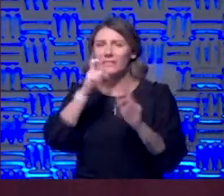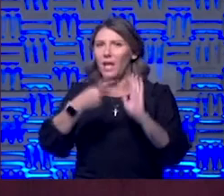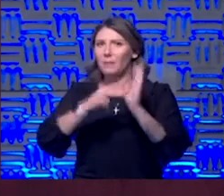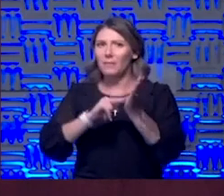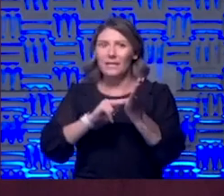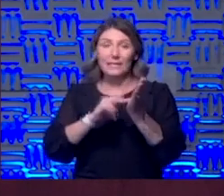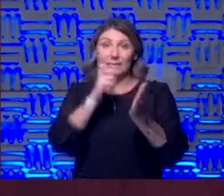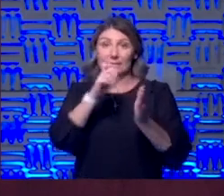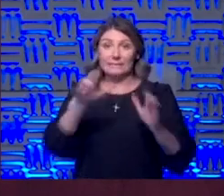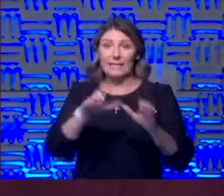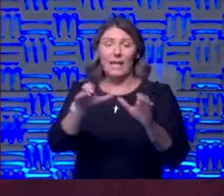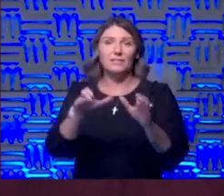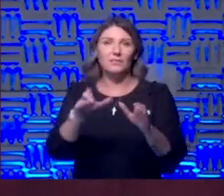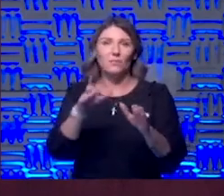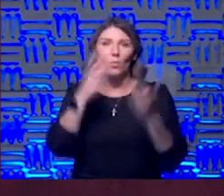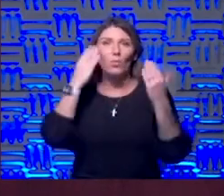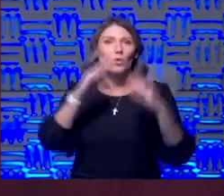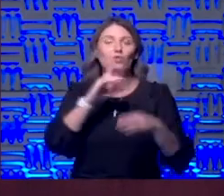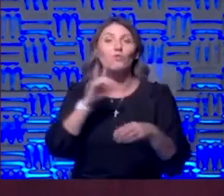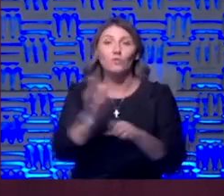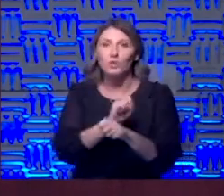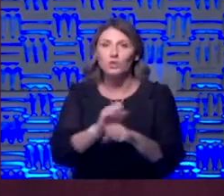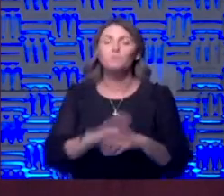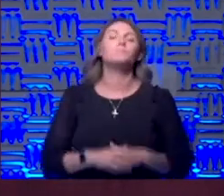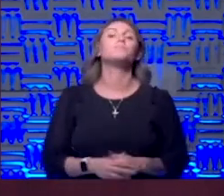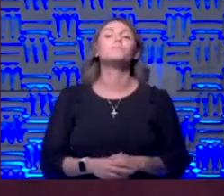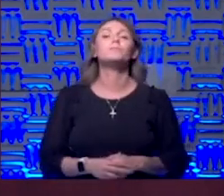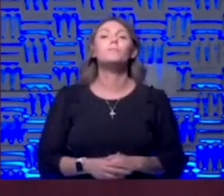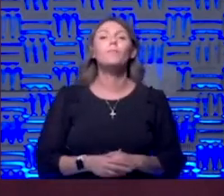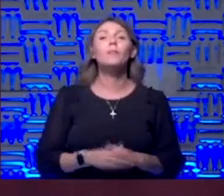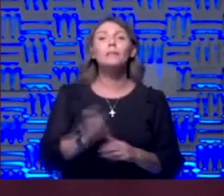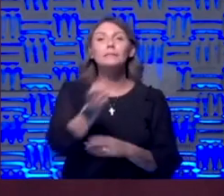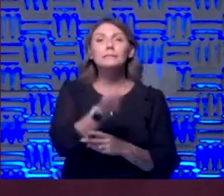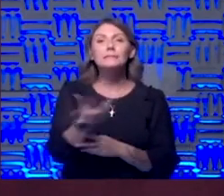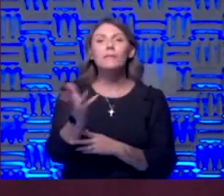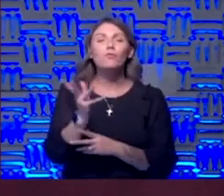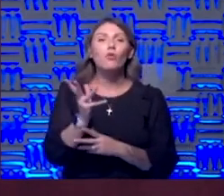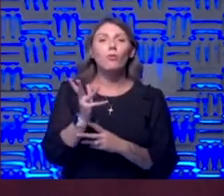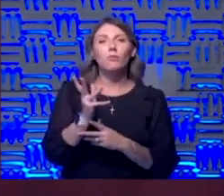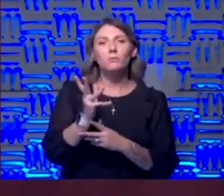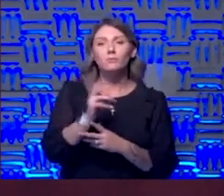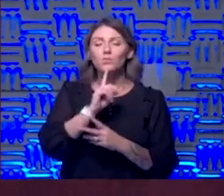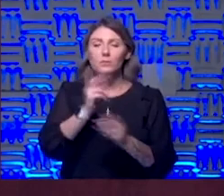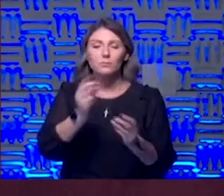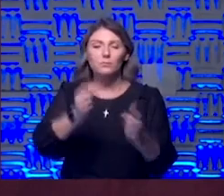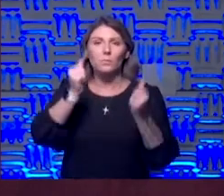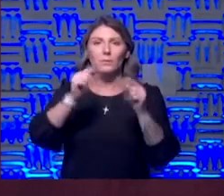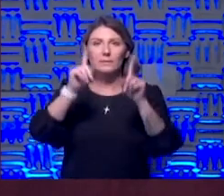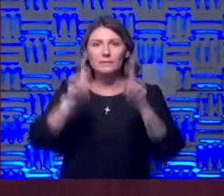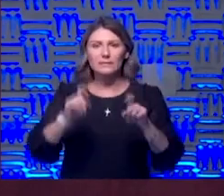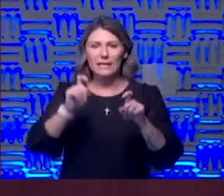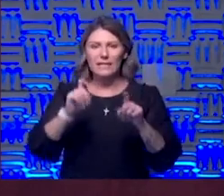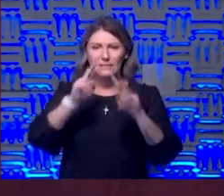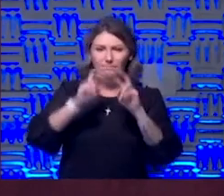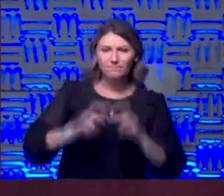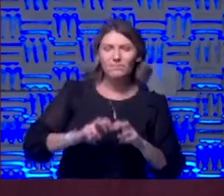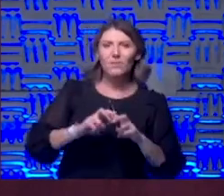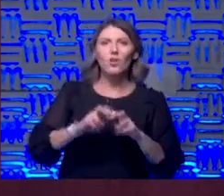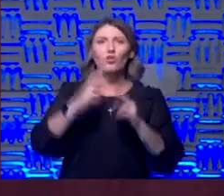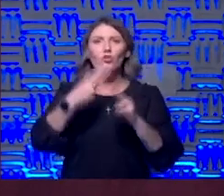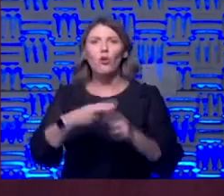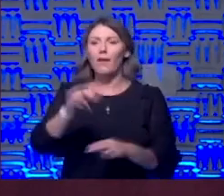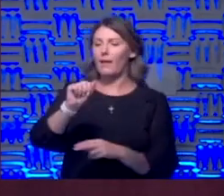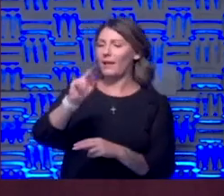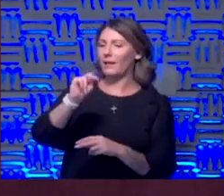virus we don't know that for sure several of the very quick tests look for what we call antigens